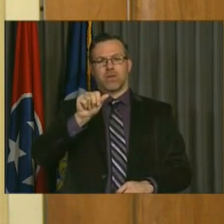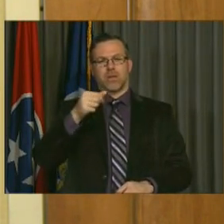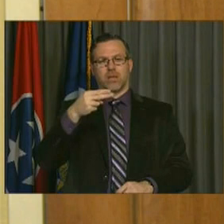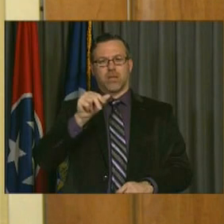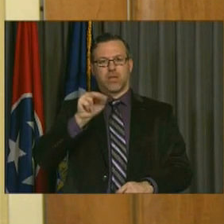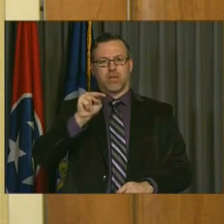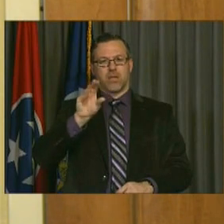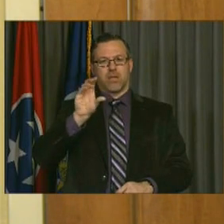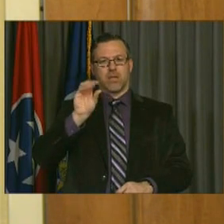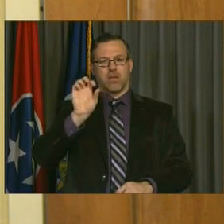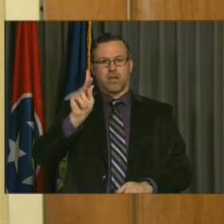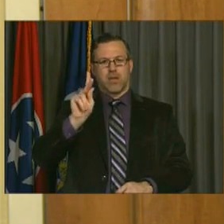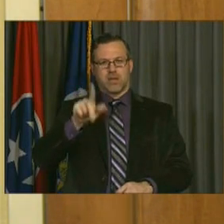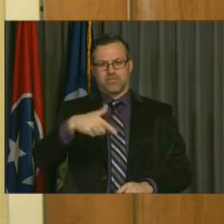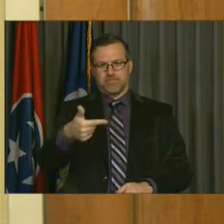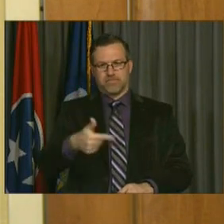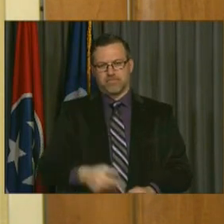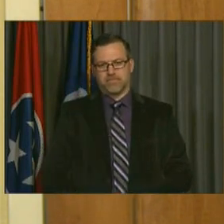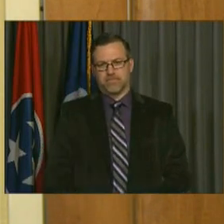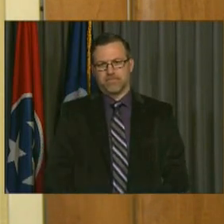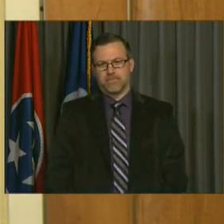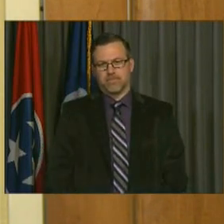Member Hancock, you have been unmuted.